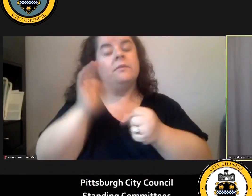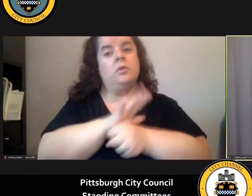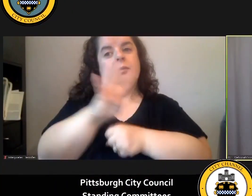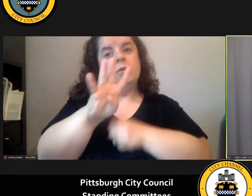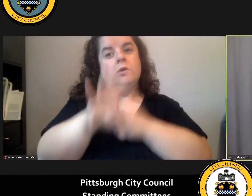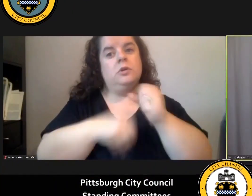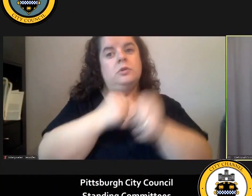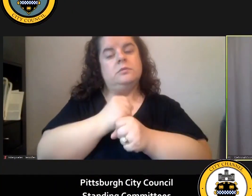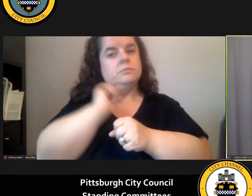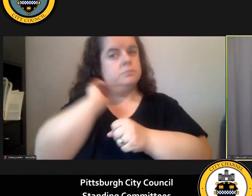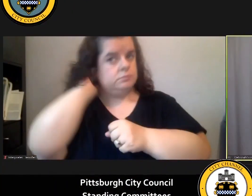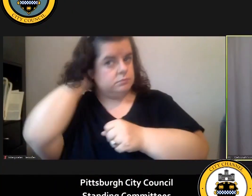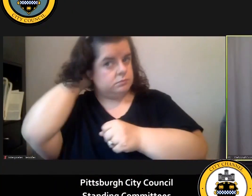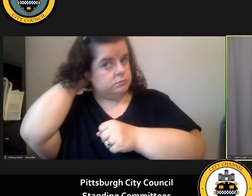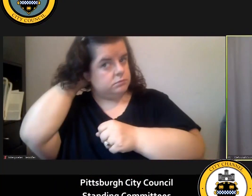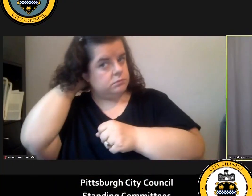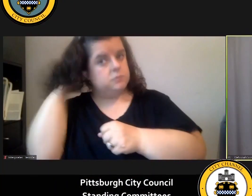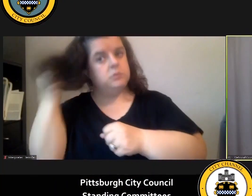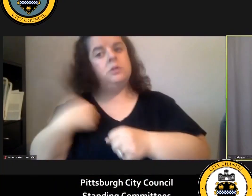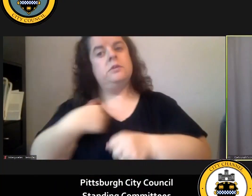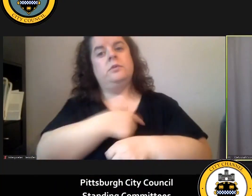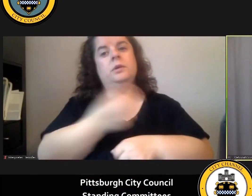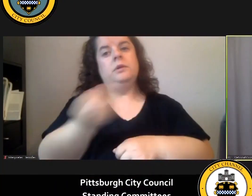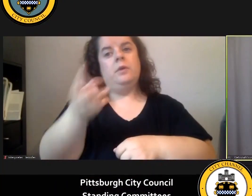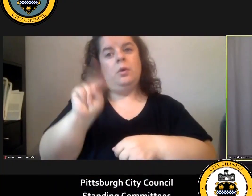correct that we've owned the building